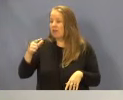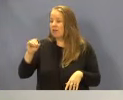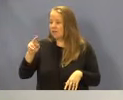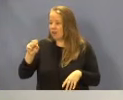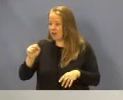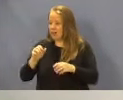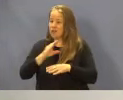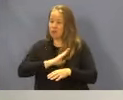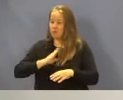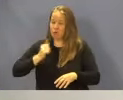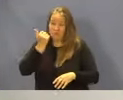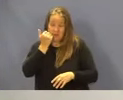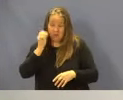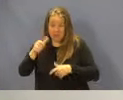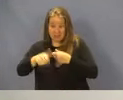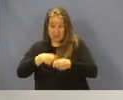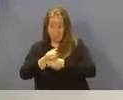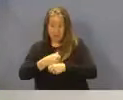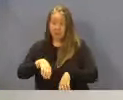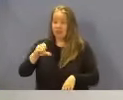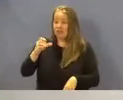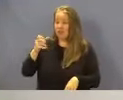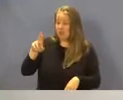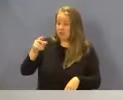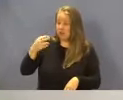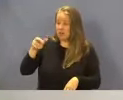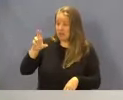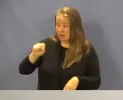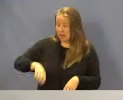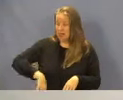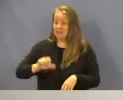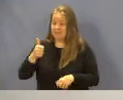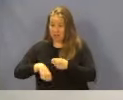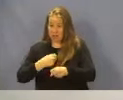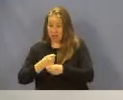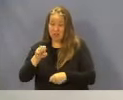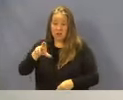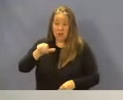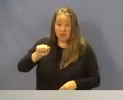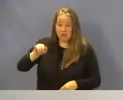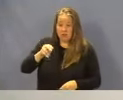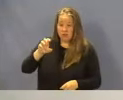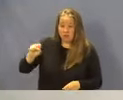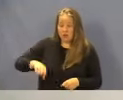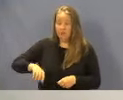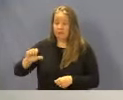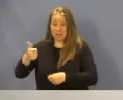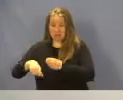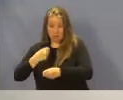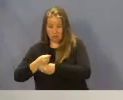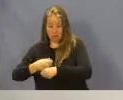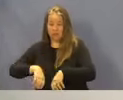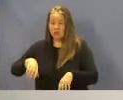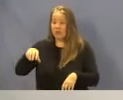Dentistry, 10 years. Christopher Harris at MAP, 10 years. Erica Jones with SHBP at 10 years.